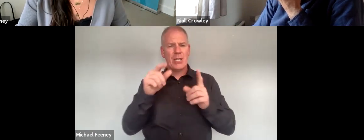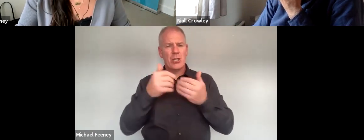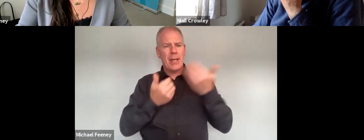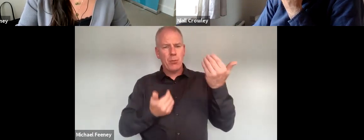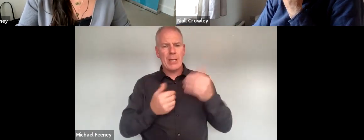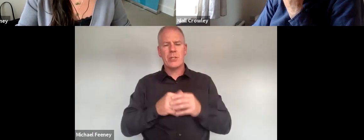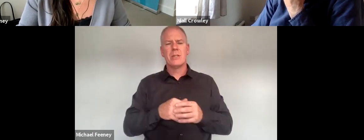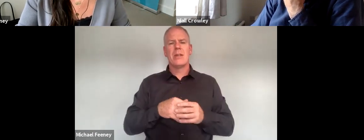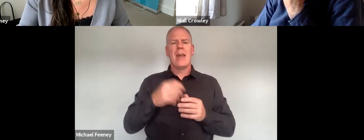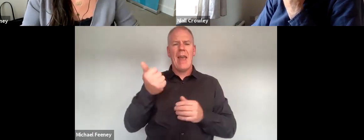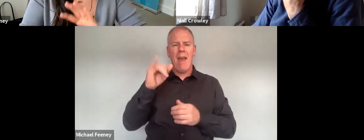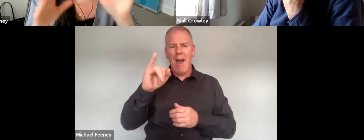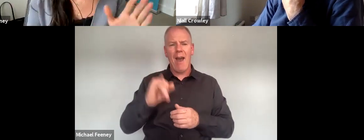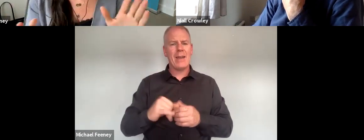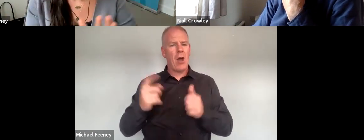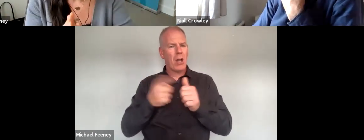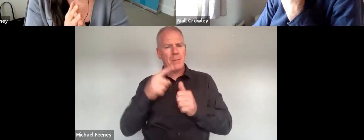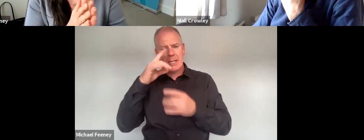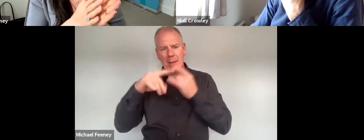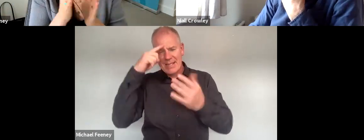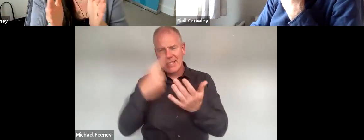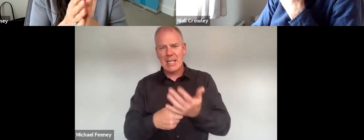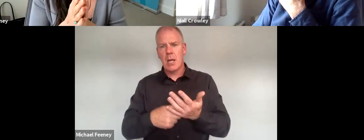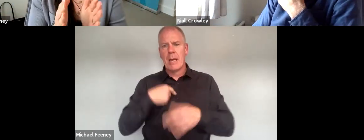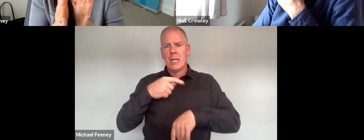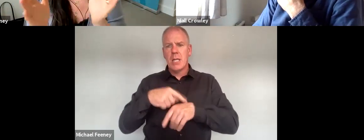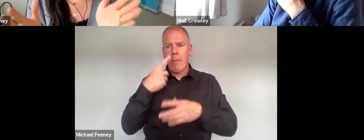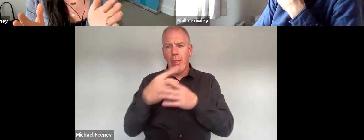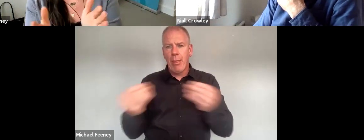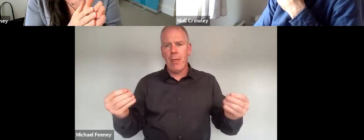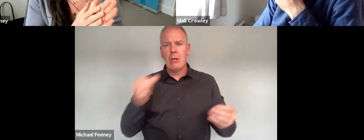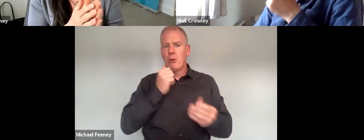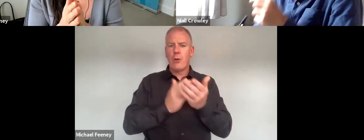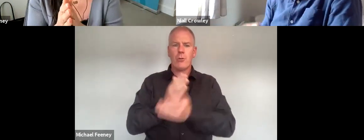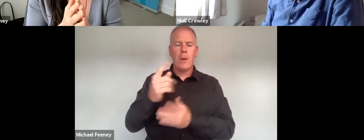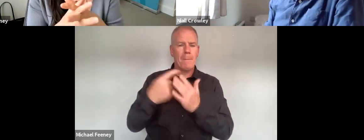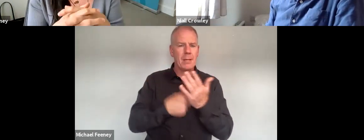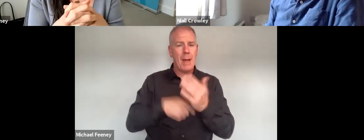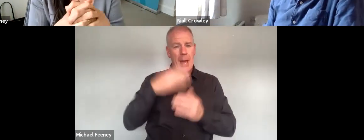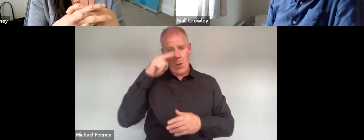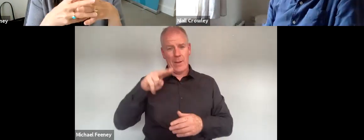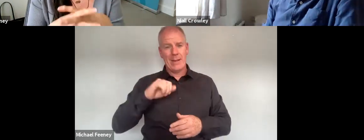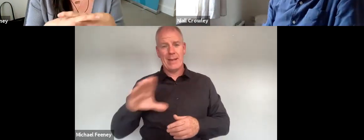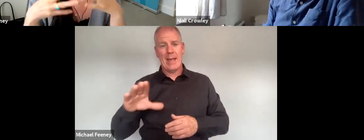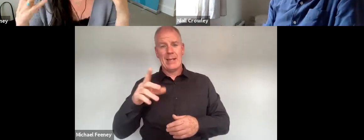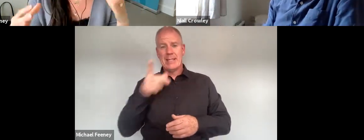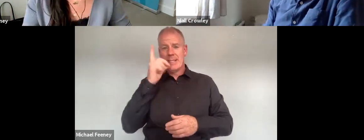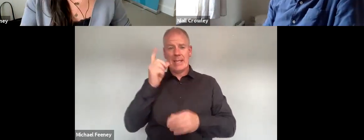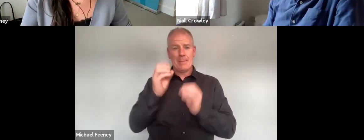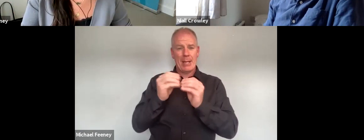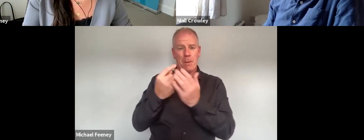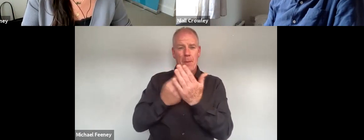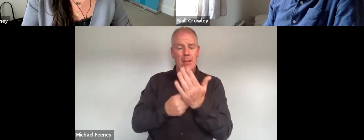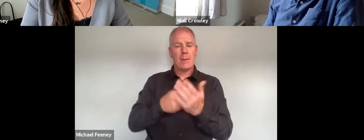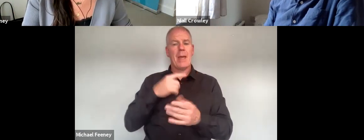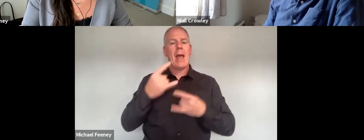decision making and so on so I've kind of run out of time and I haven't really got to the policy piece but I know Neil did a very good job of touching on that anyway and I'd be